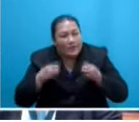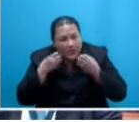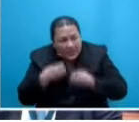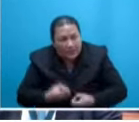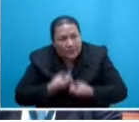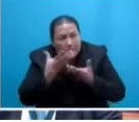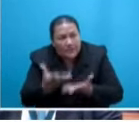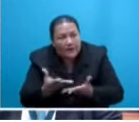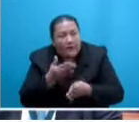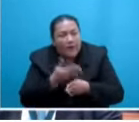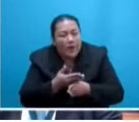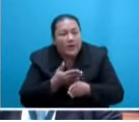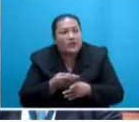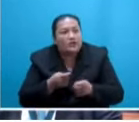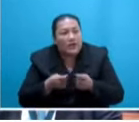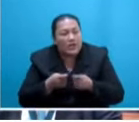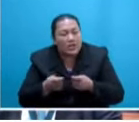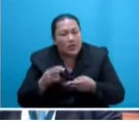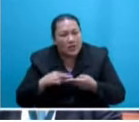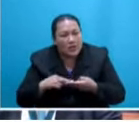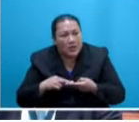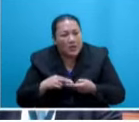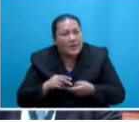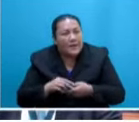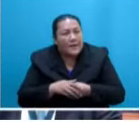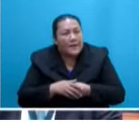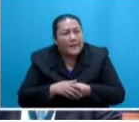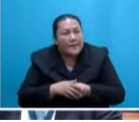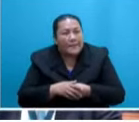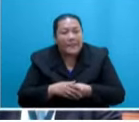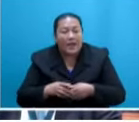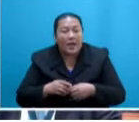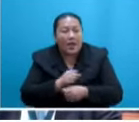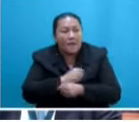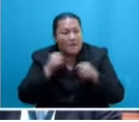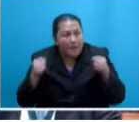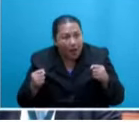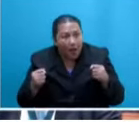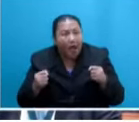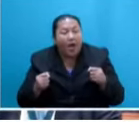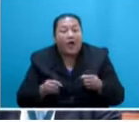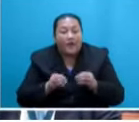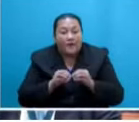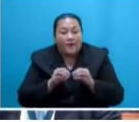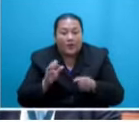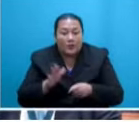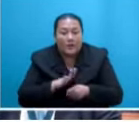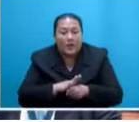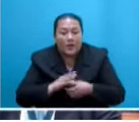and workers' trade unions, autonomous power of trade unions to reorganize and conduct their own elections,